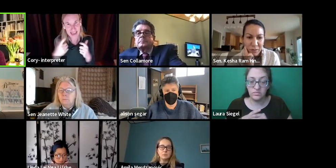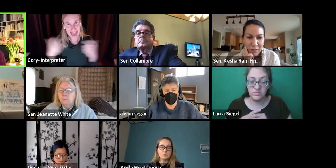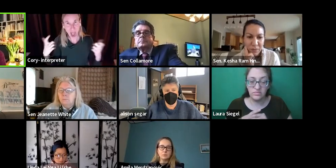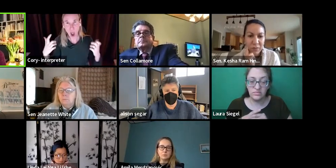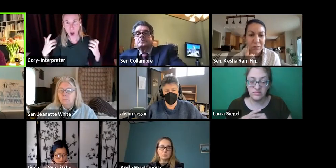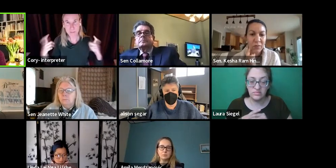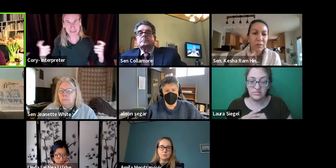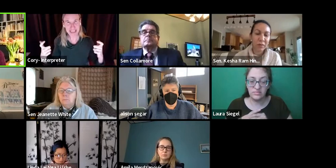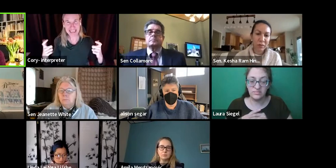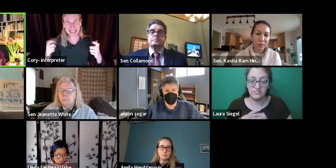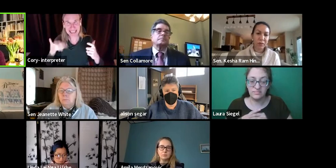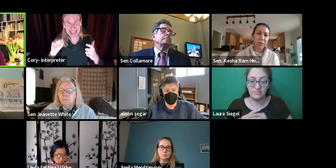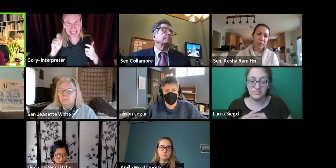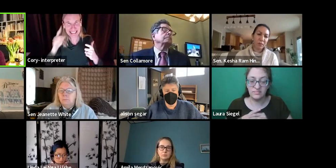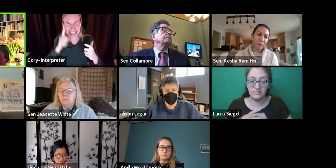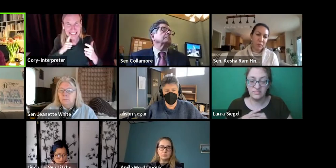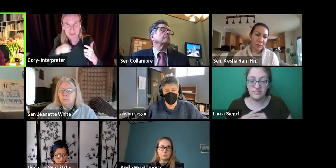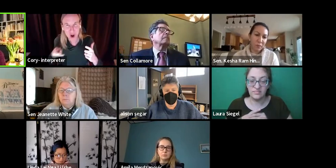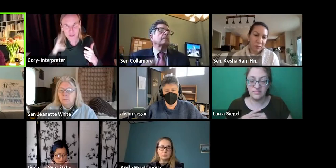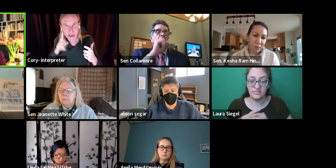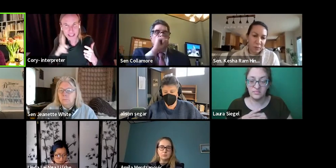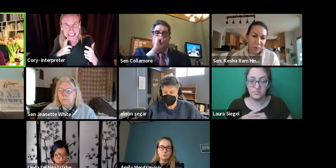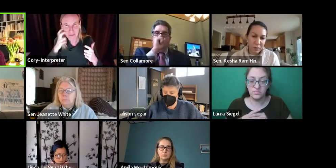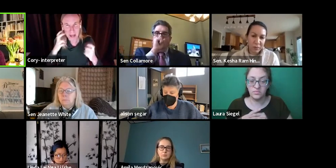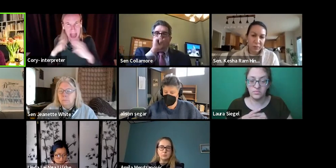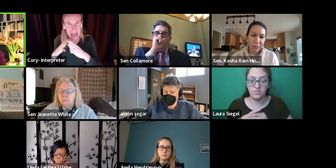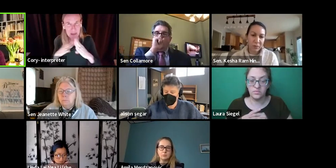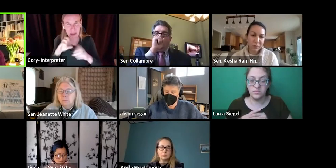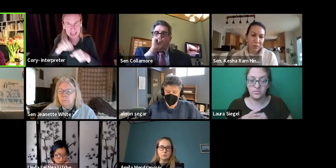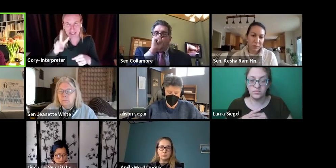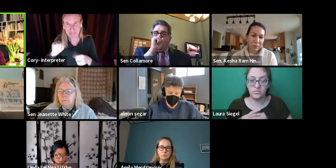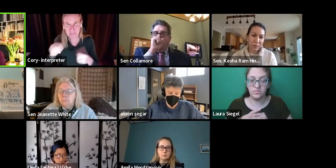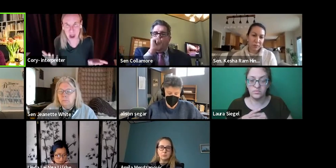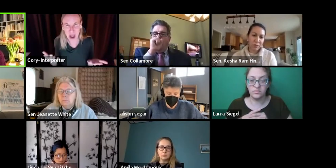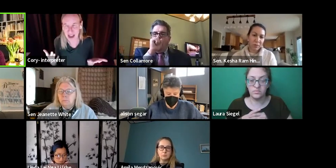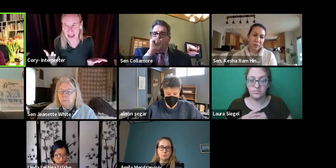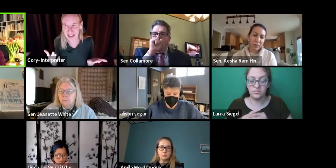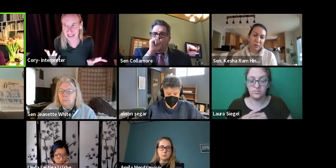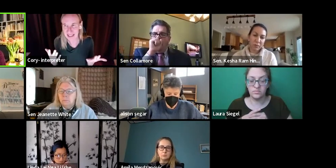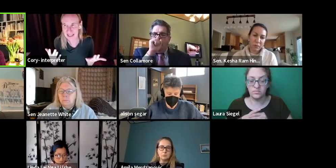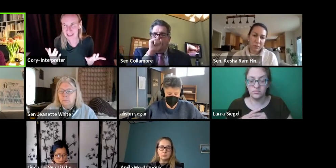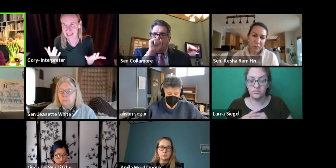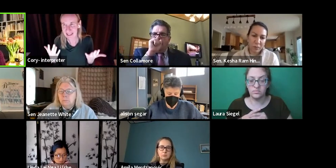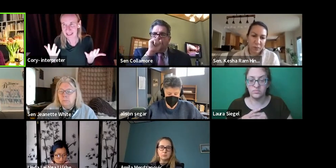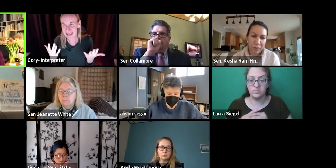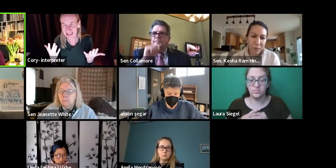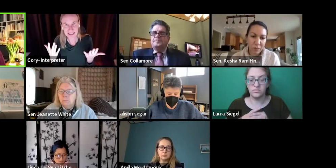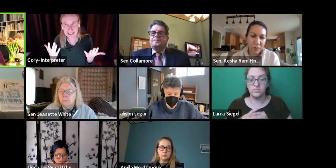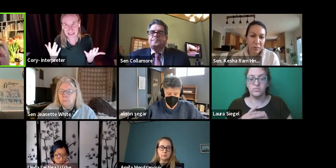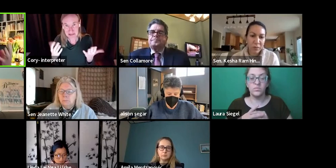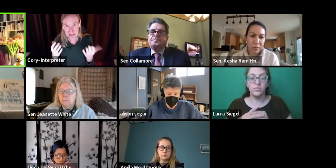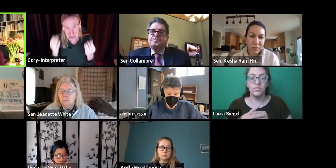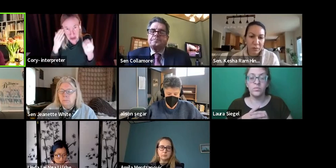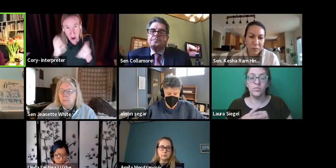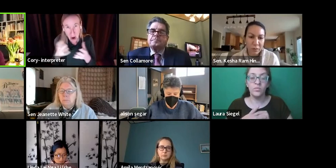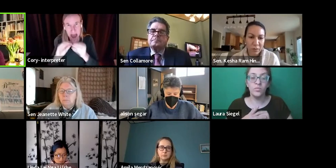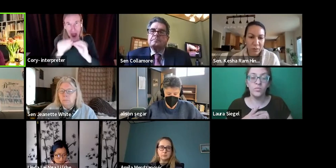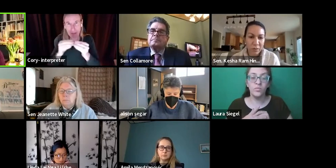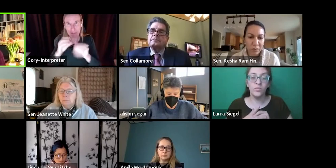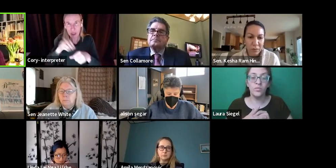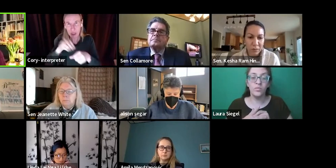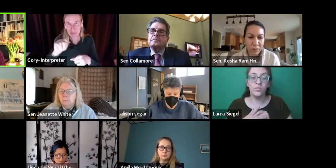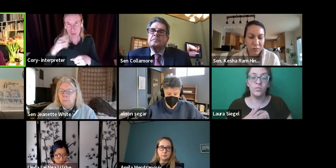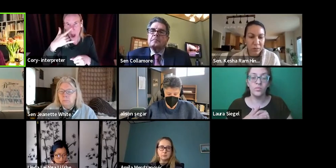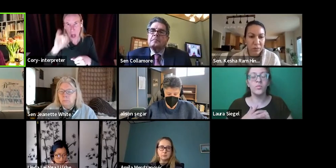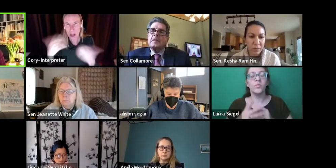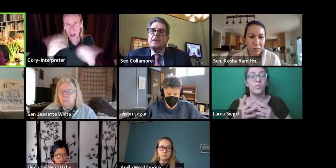is in Vermont. If you could put numbers to the number of deaf, deaf, blind, and hard of hearing, what is that population